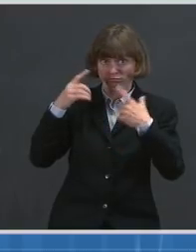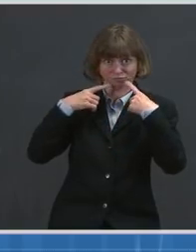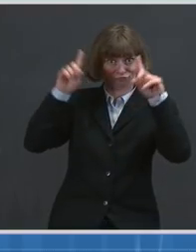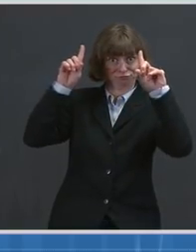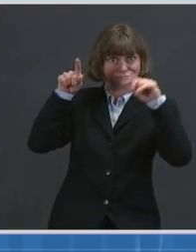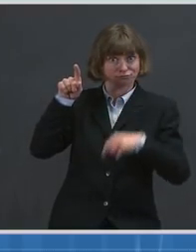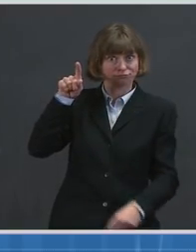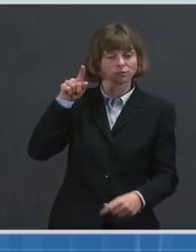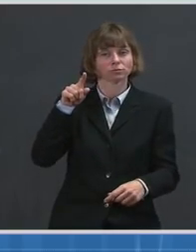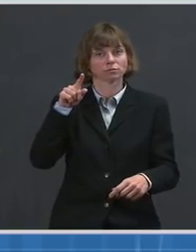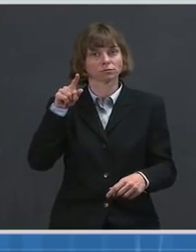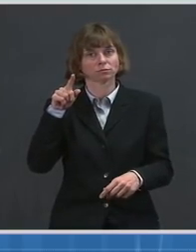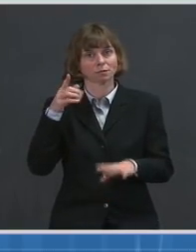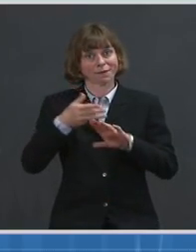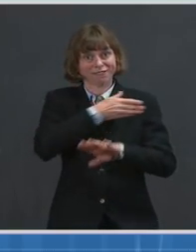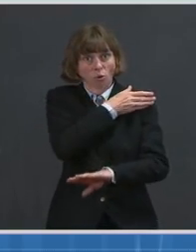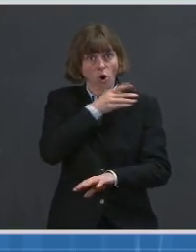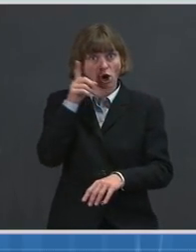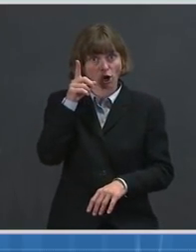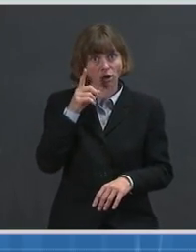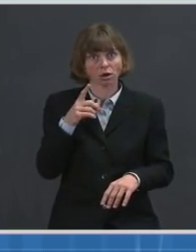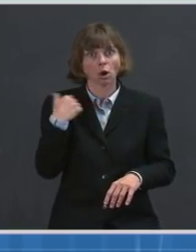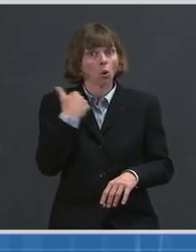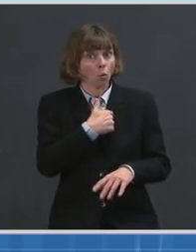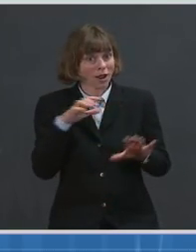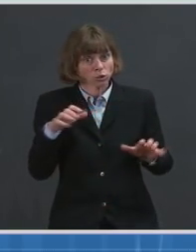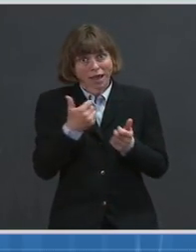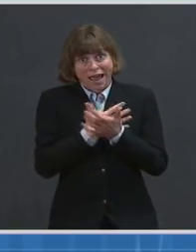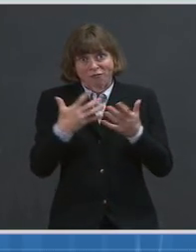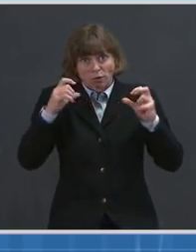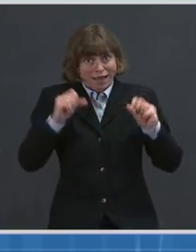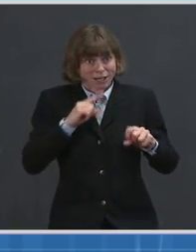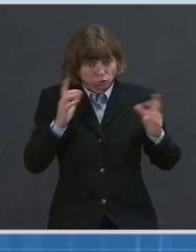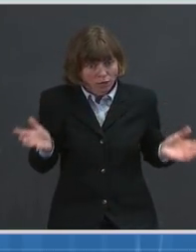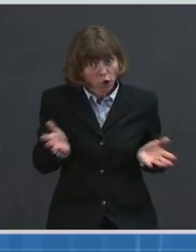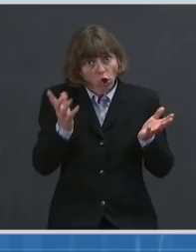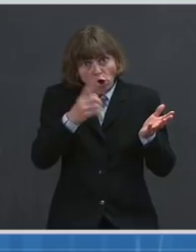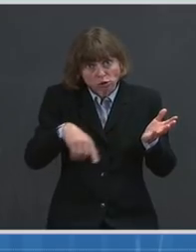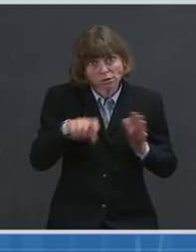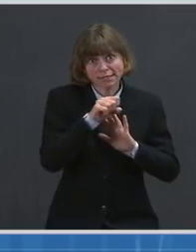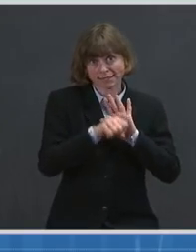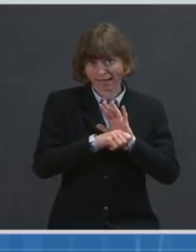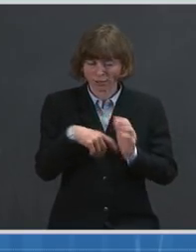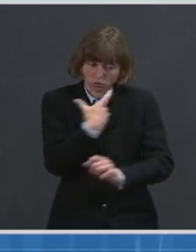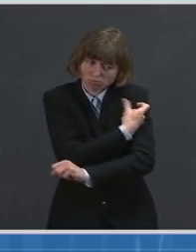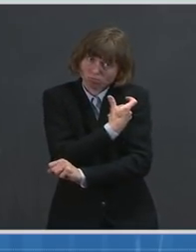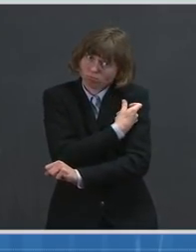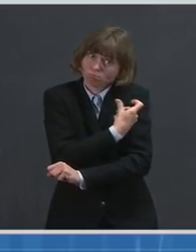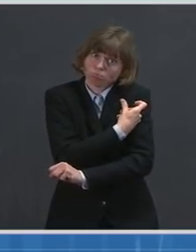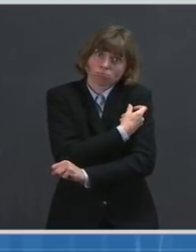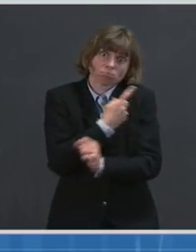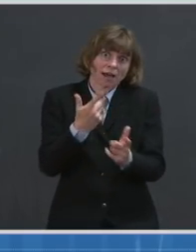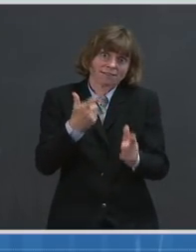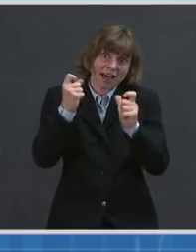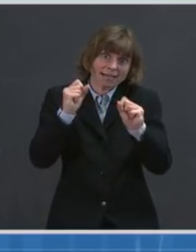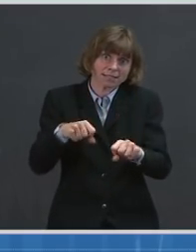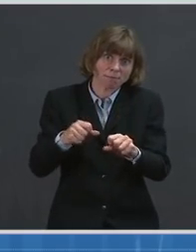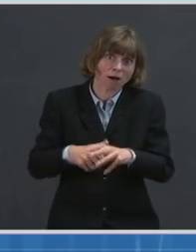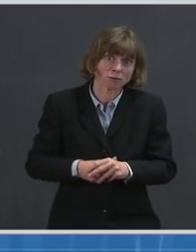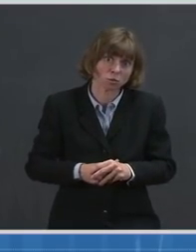encourage states to get as many needles in arms as fast and efficiently as possible. And this is where